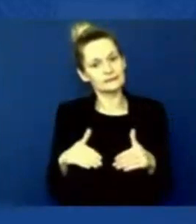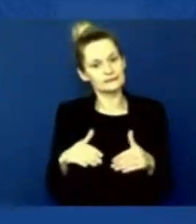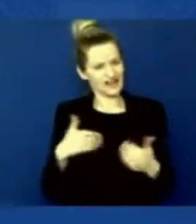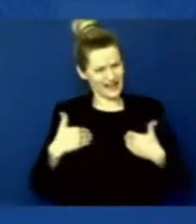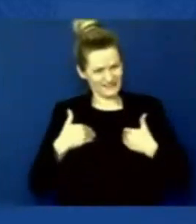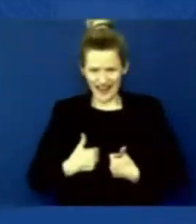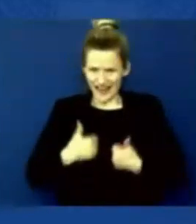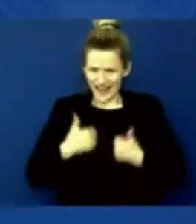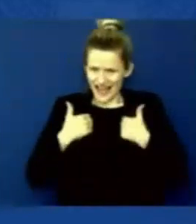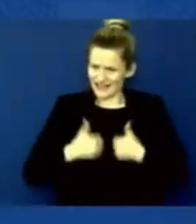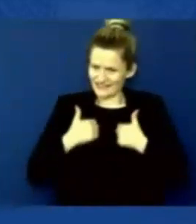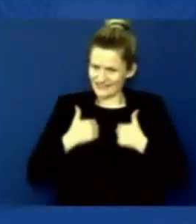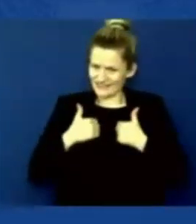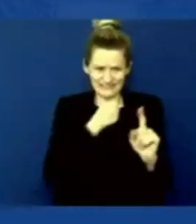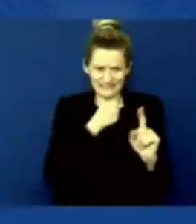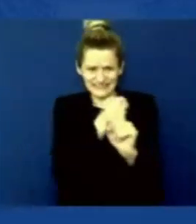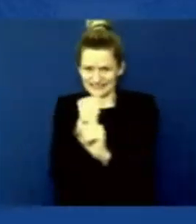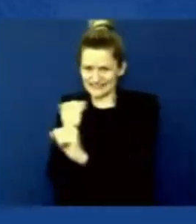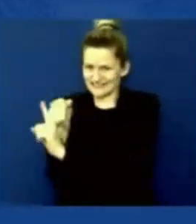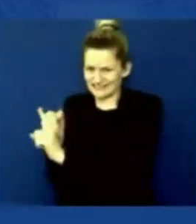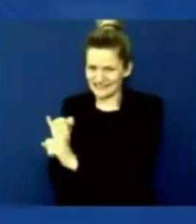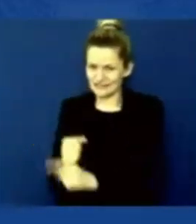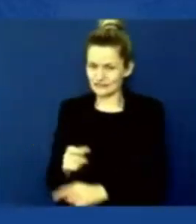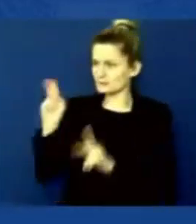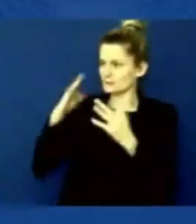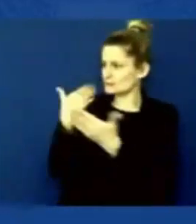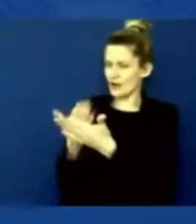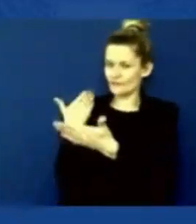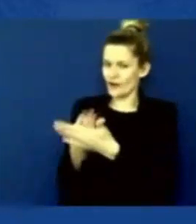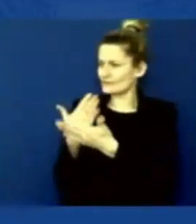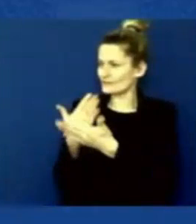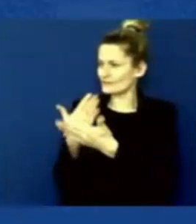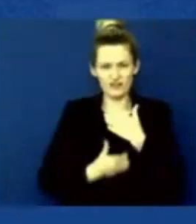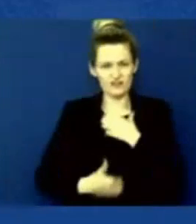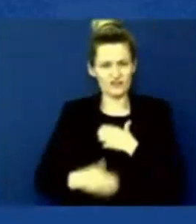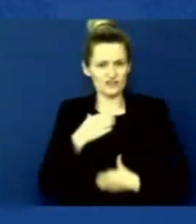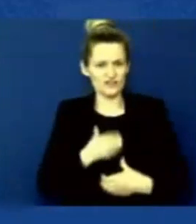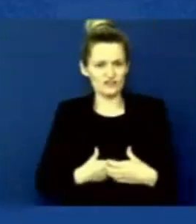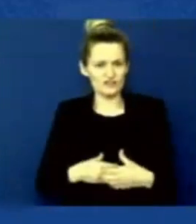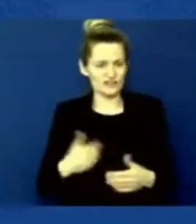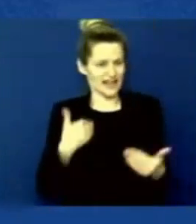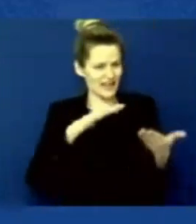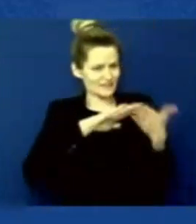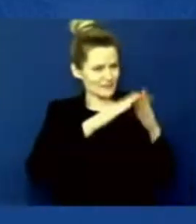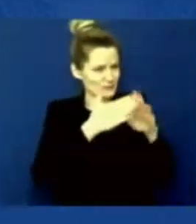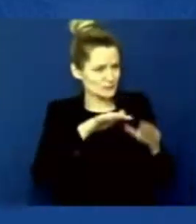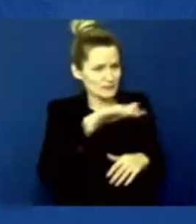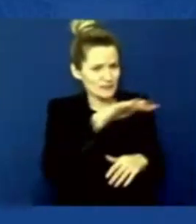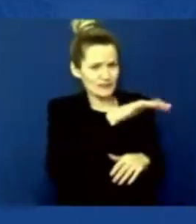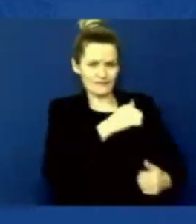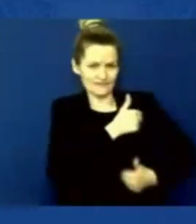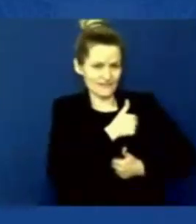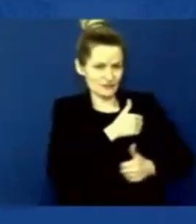home to their loved ones in America. The communities of veterans who have mobilized to try to help their former interpreters